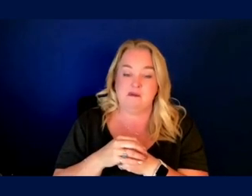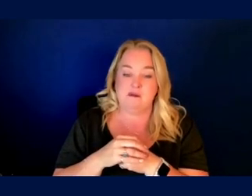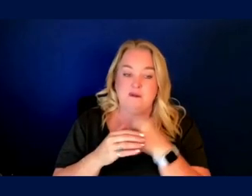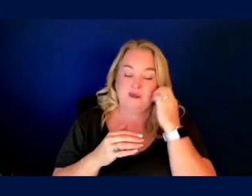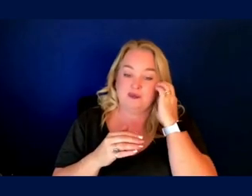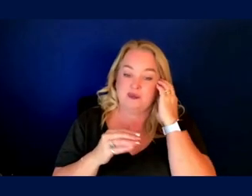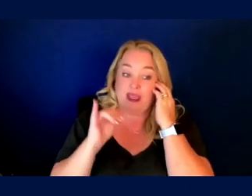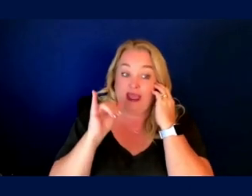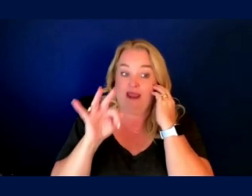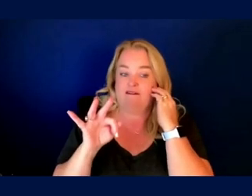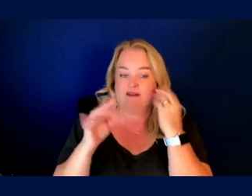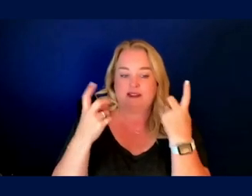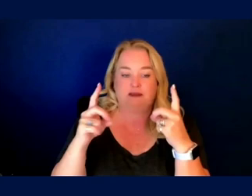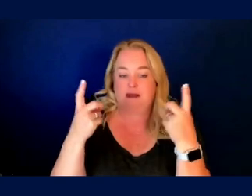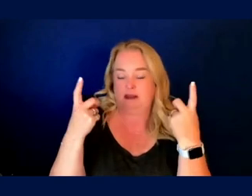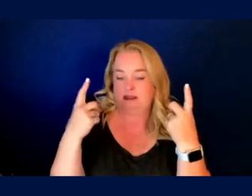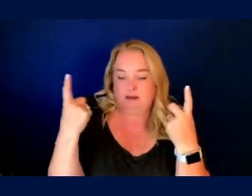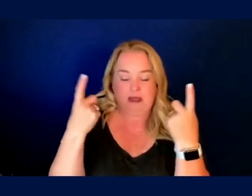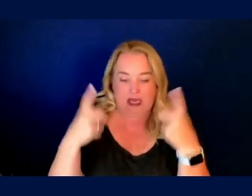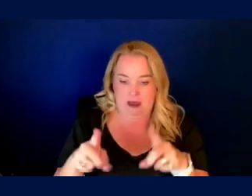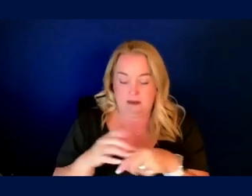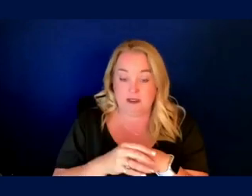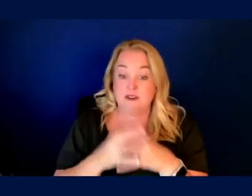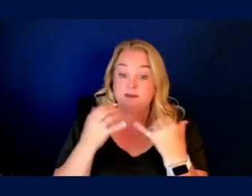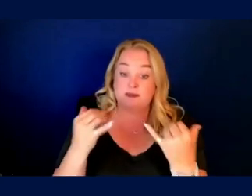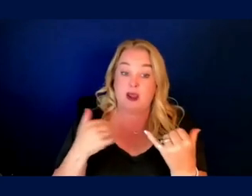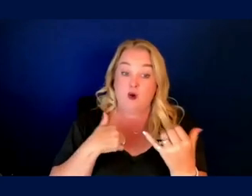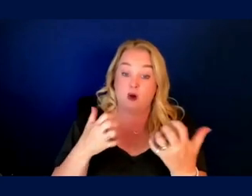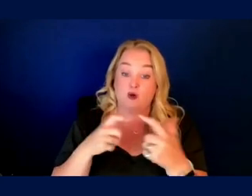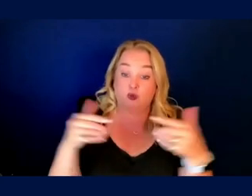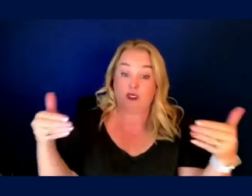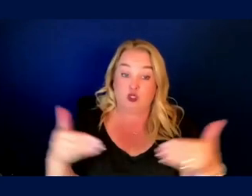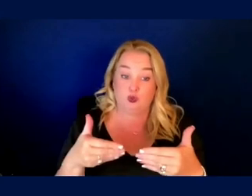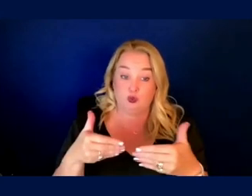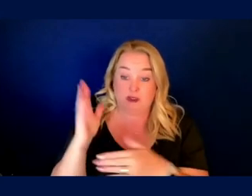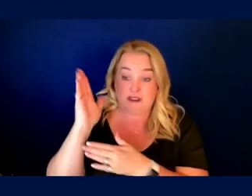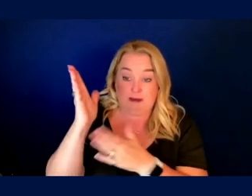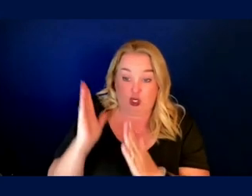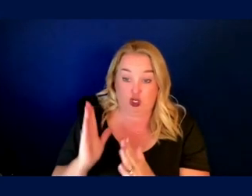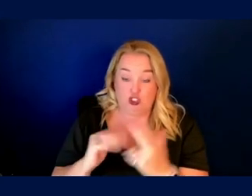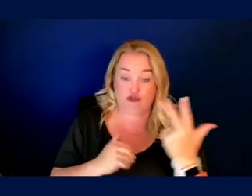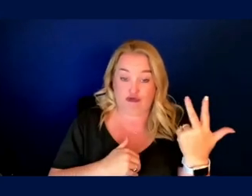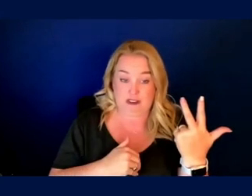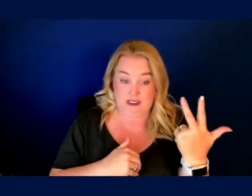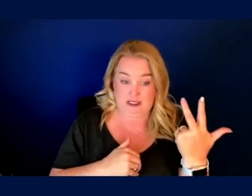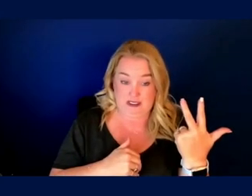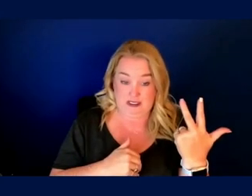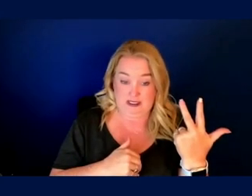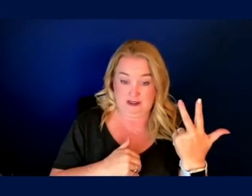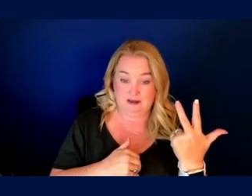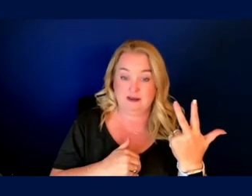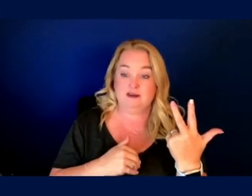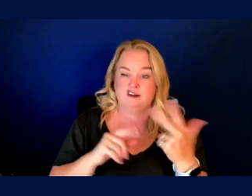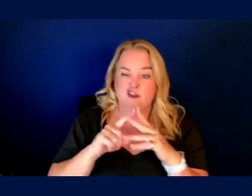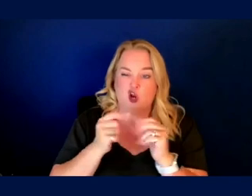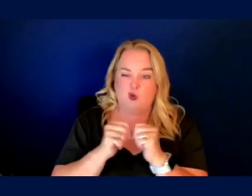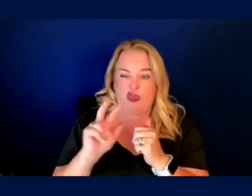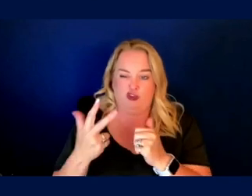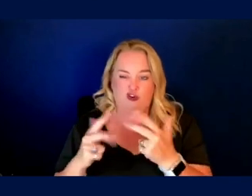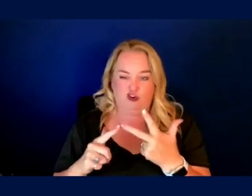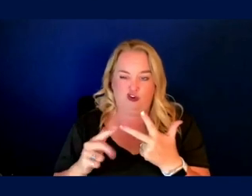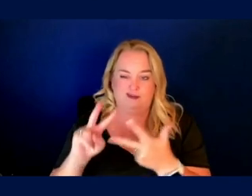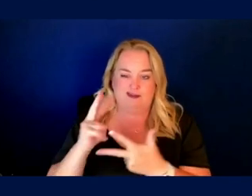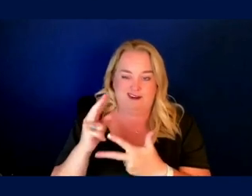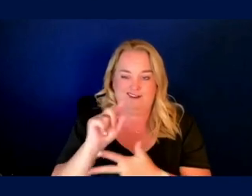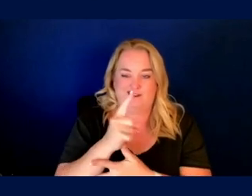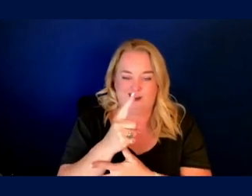we can if there are glitches. So I'm now going to introduce our speakers, all three of them, in reverse order. They will each